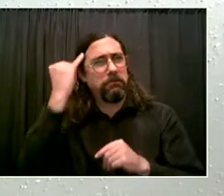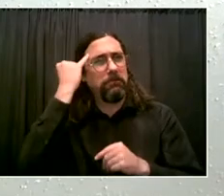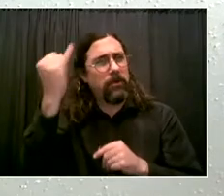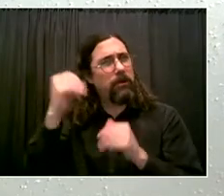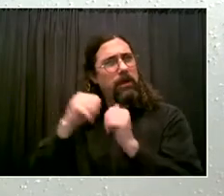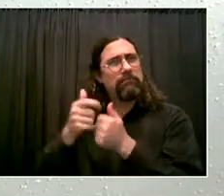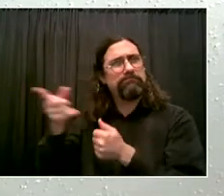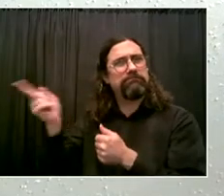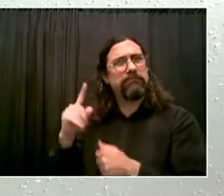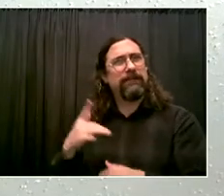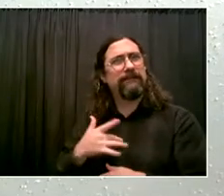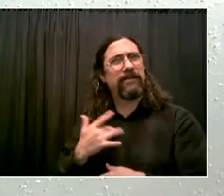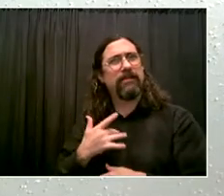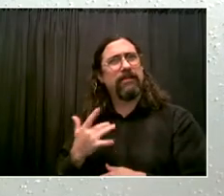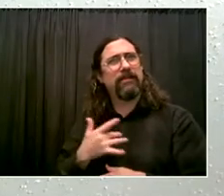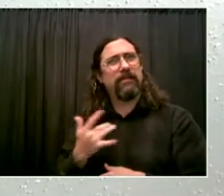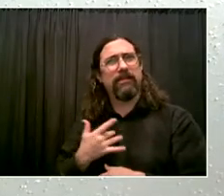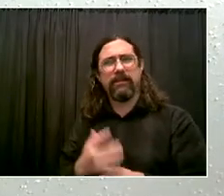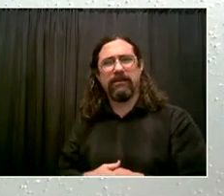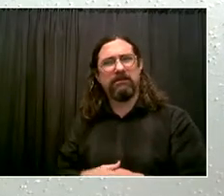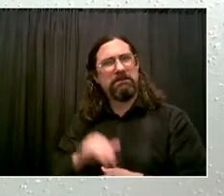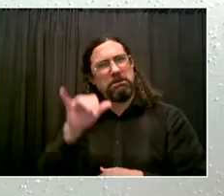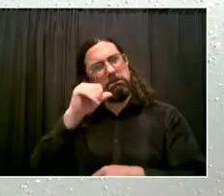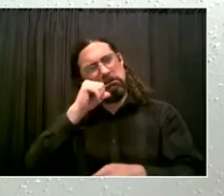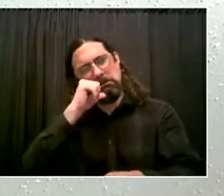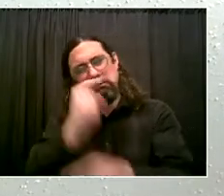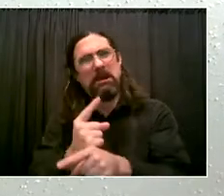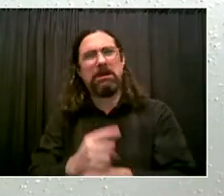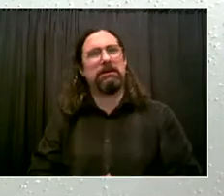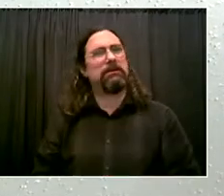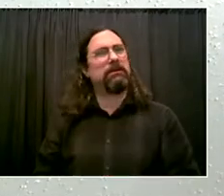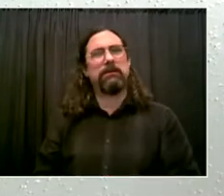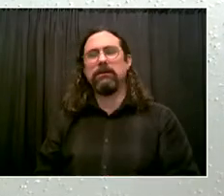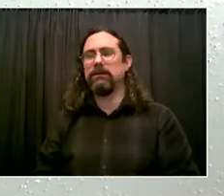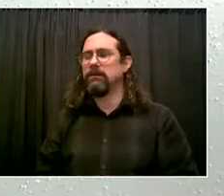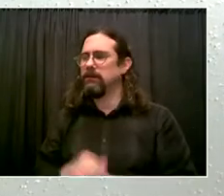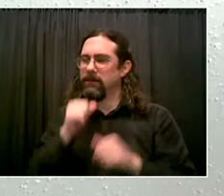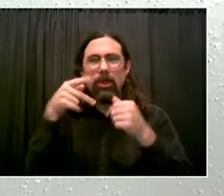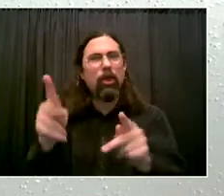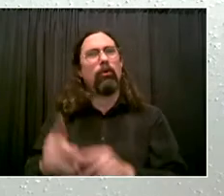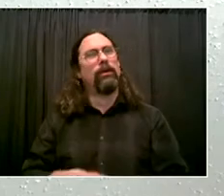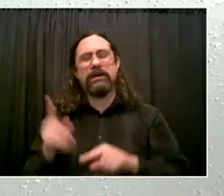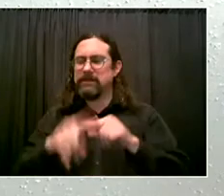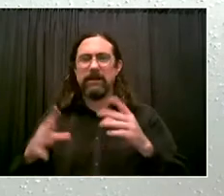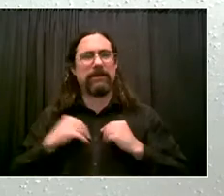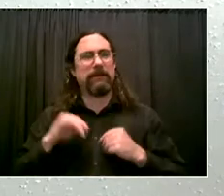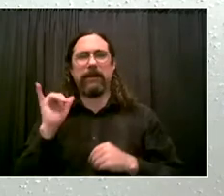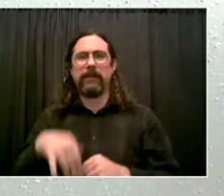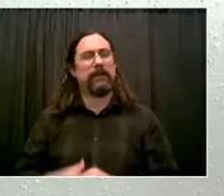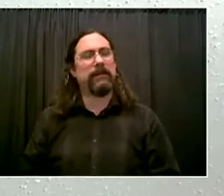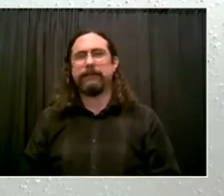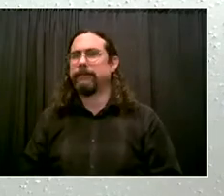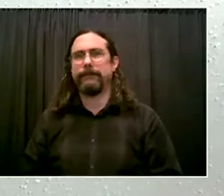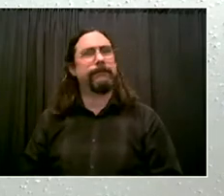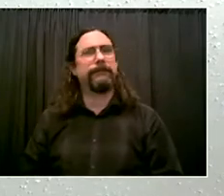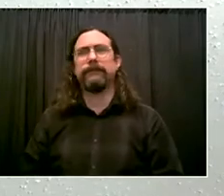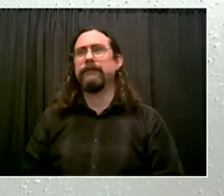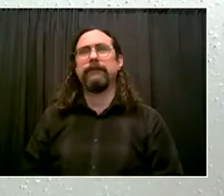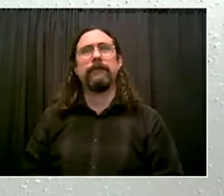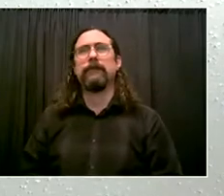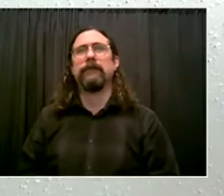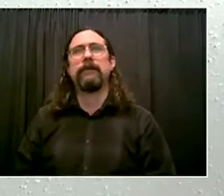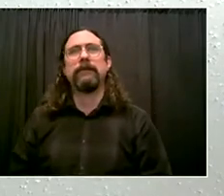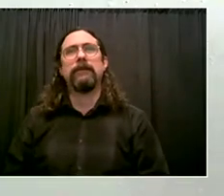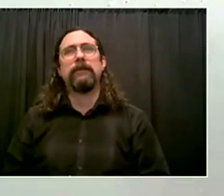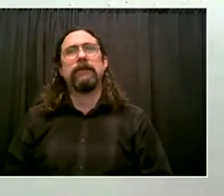say that there may be a light, you know, far away from that tunnel, but we are working in unison with